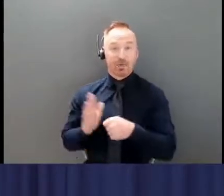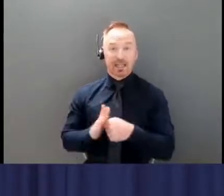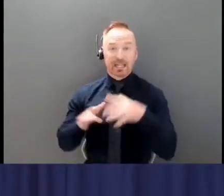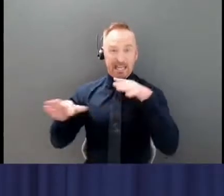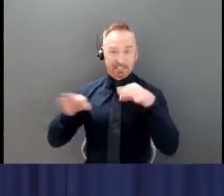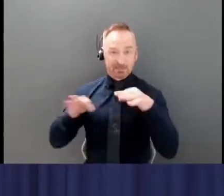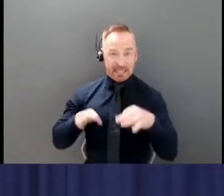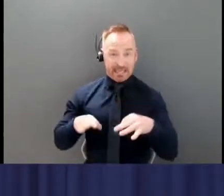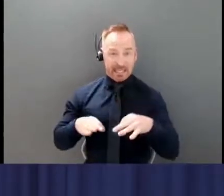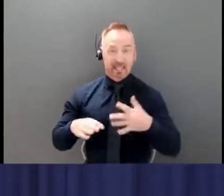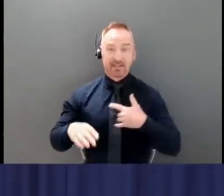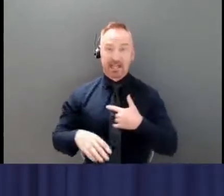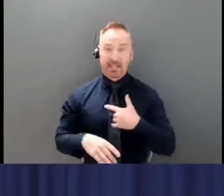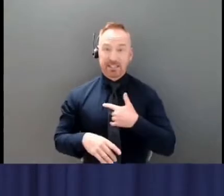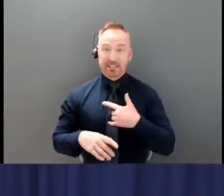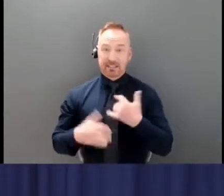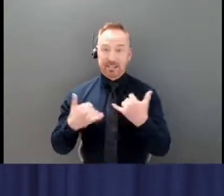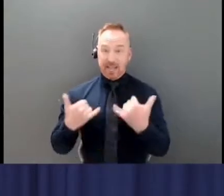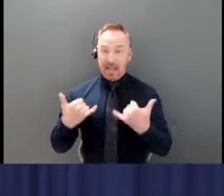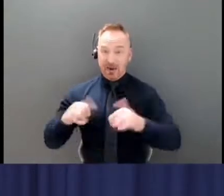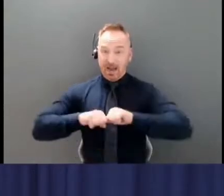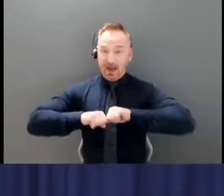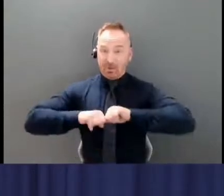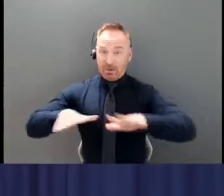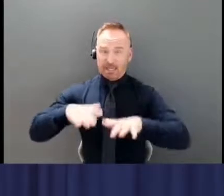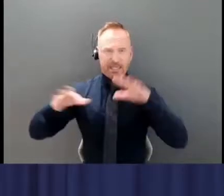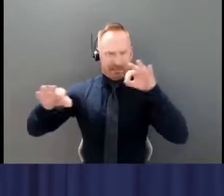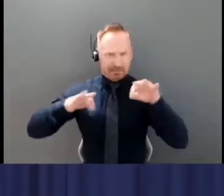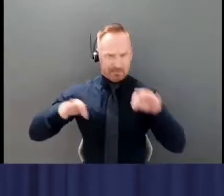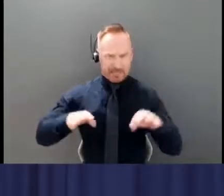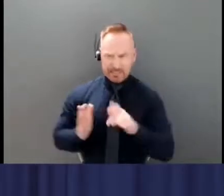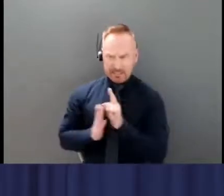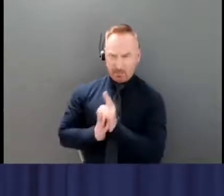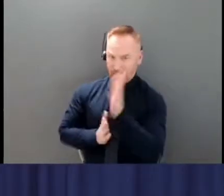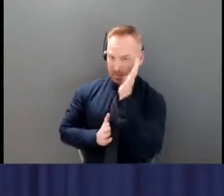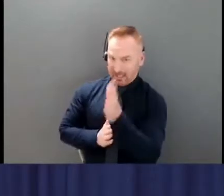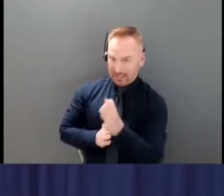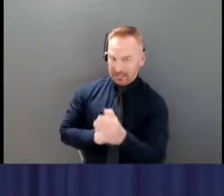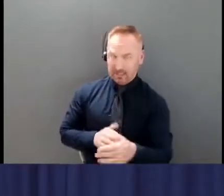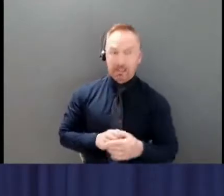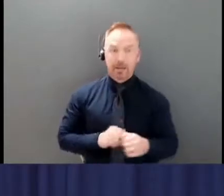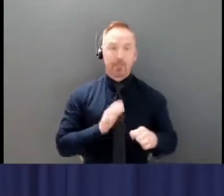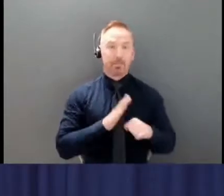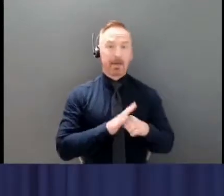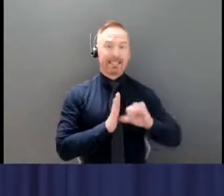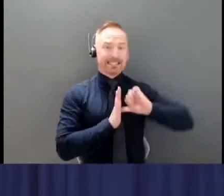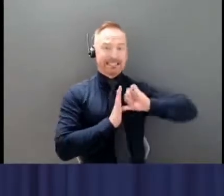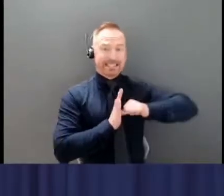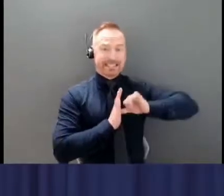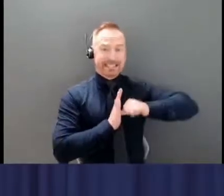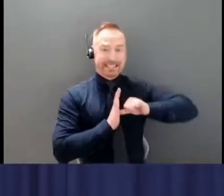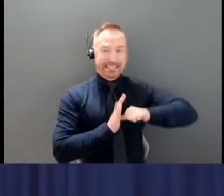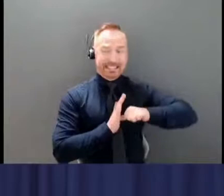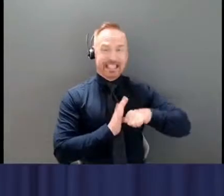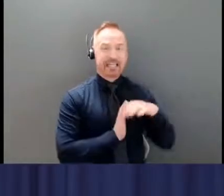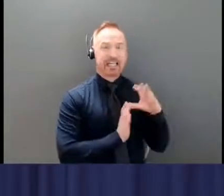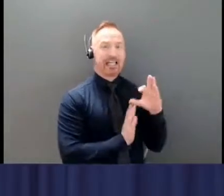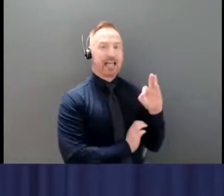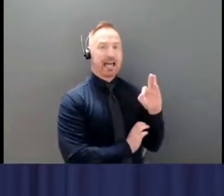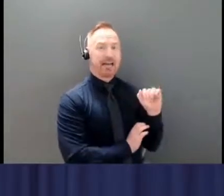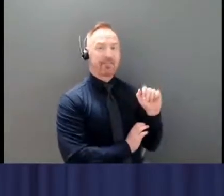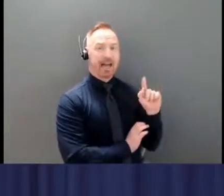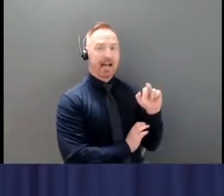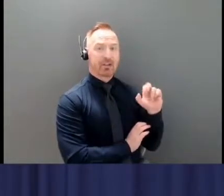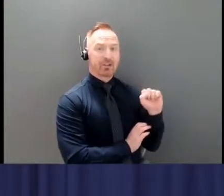moment, but the key factors at this point are very clear. This outbreak is